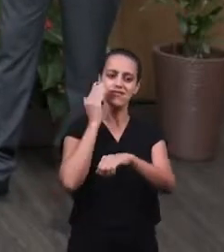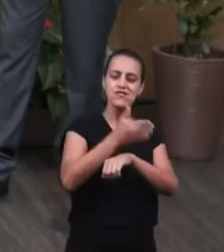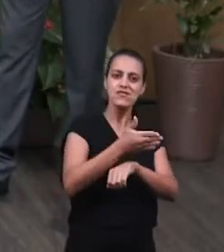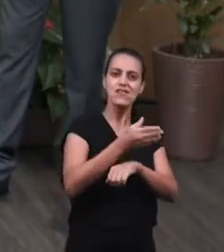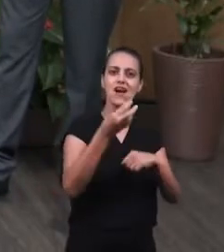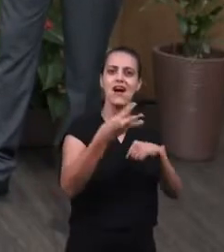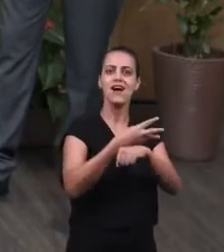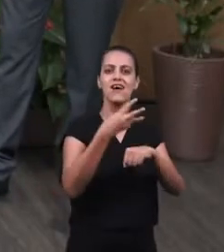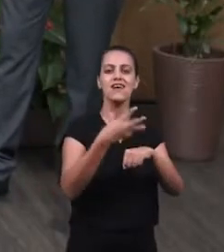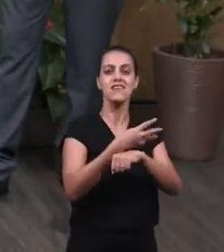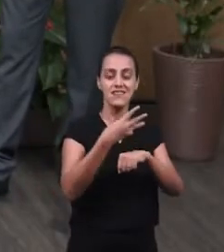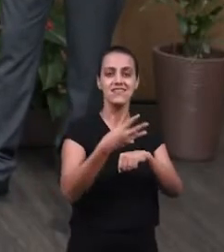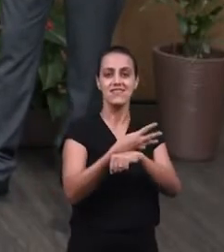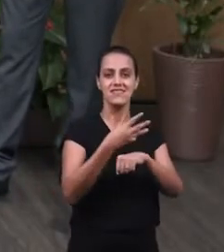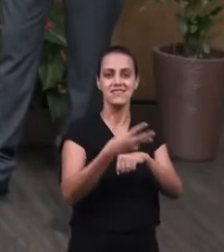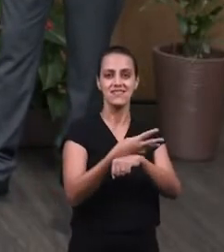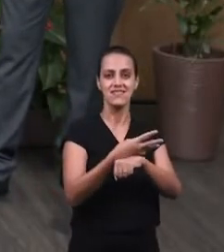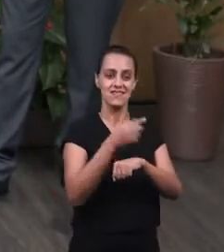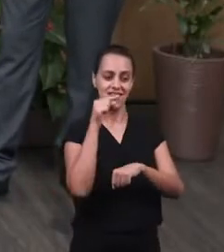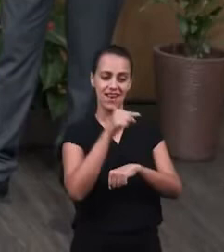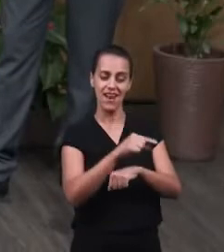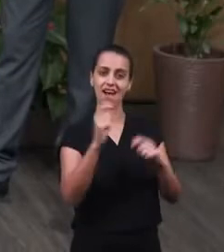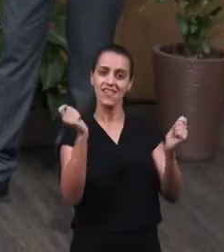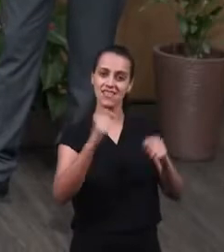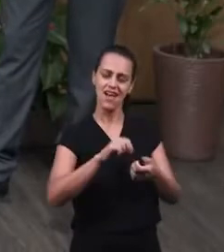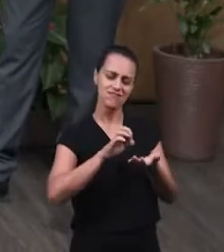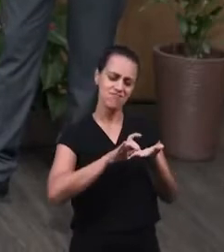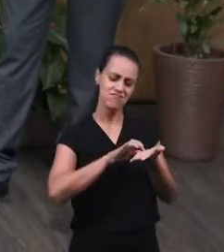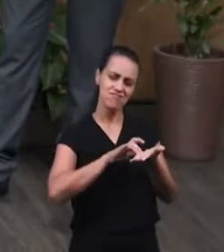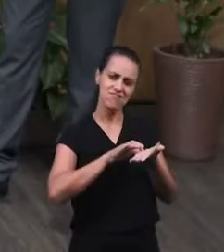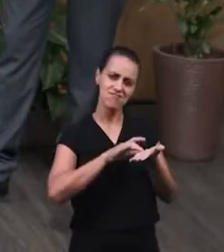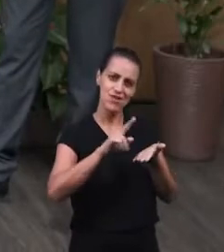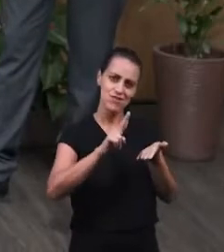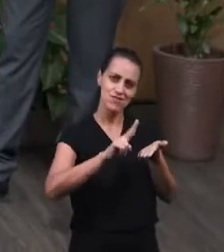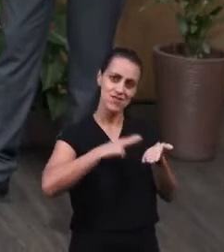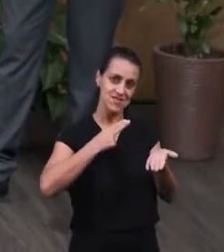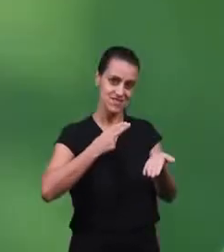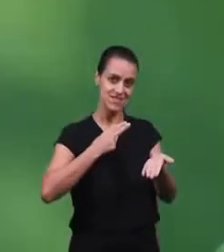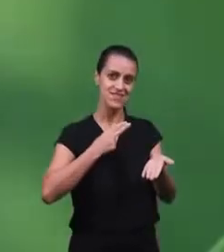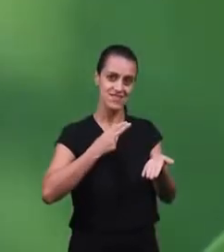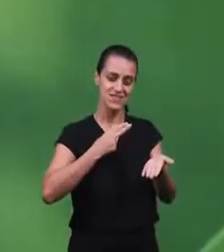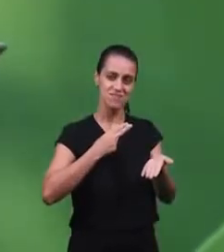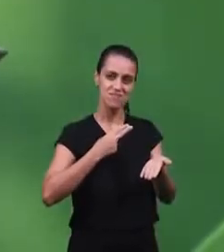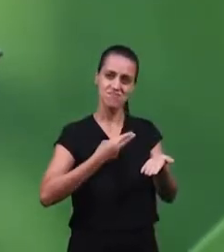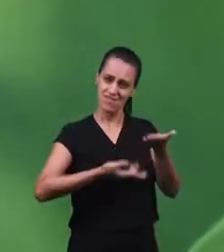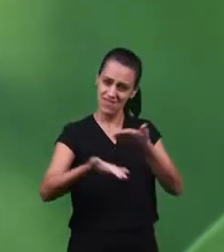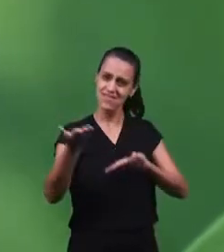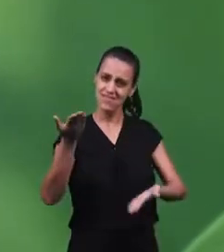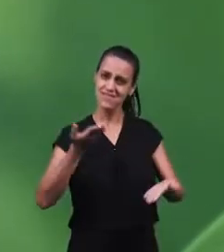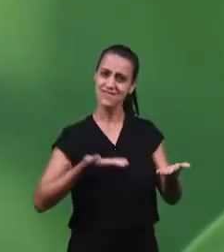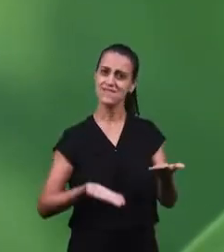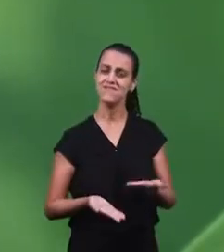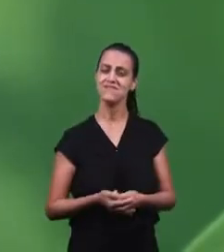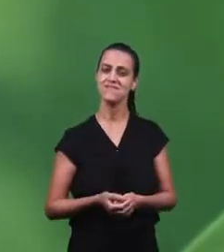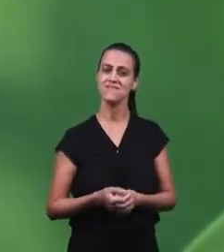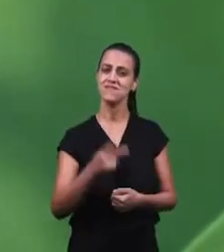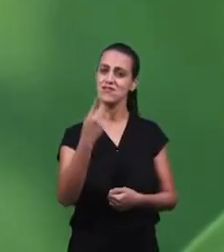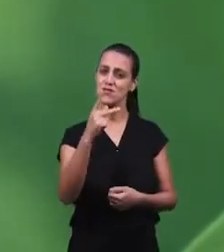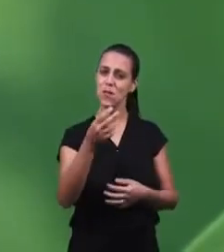a WhatsApp phone number through which you will be able to send us a message. Participate in this.